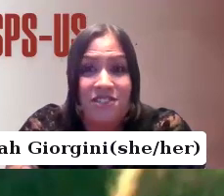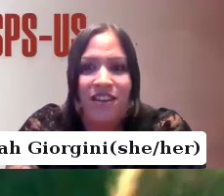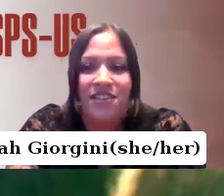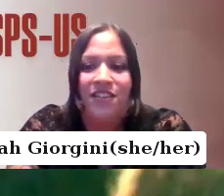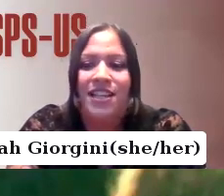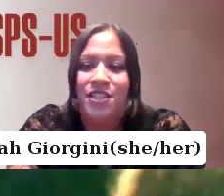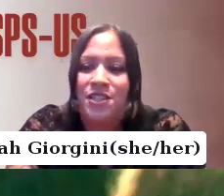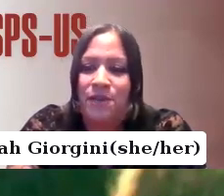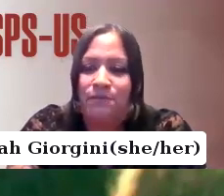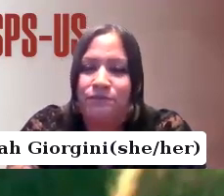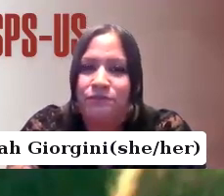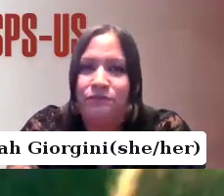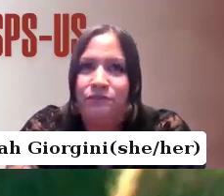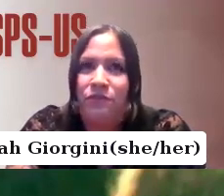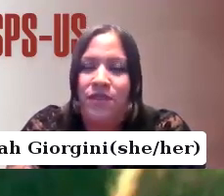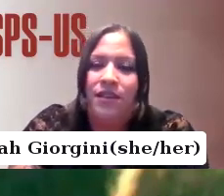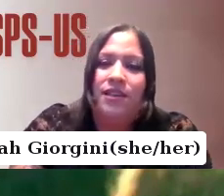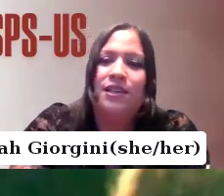which strained our relationship.